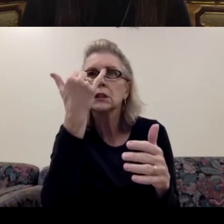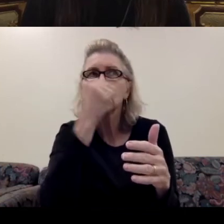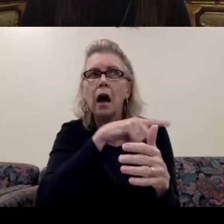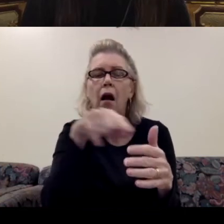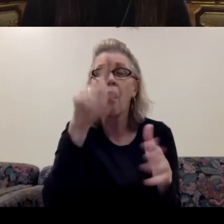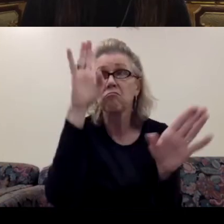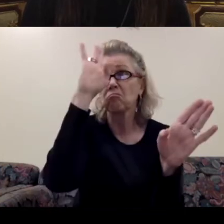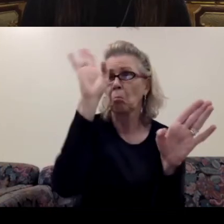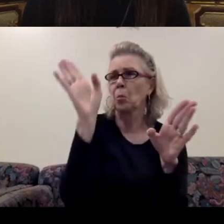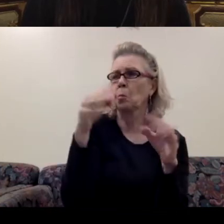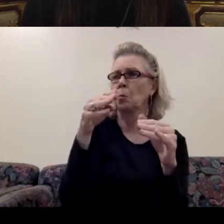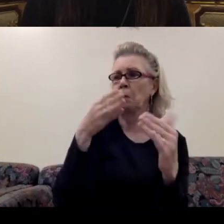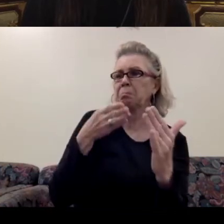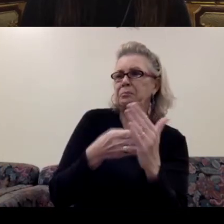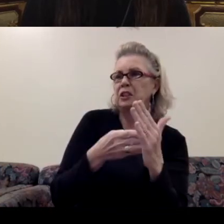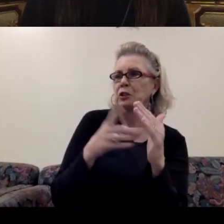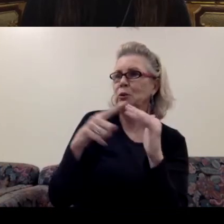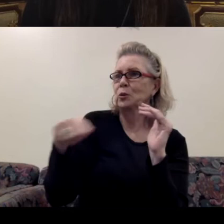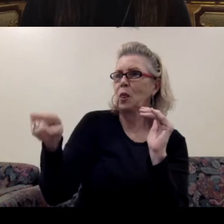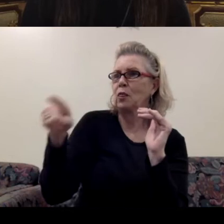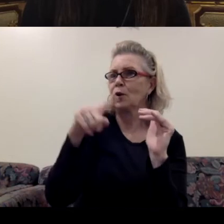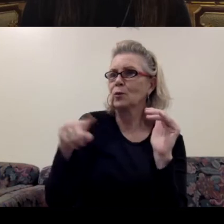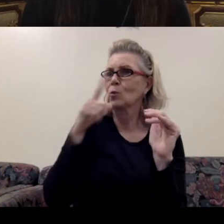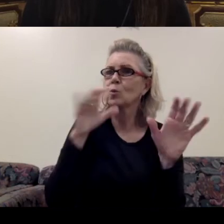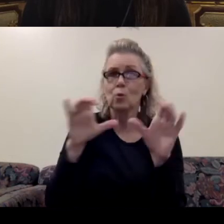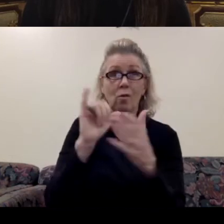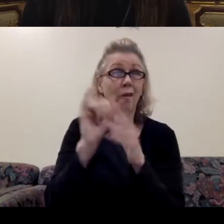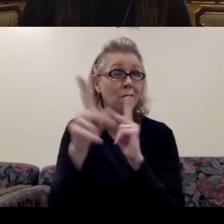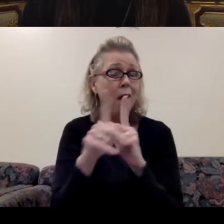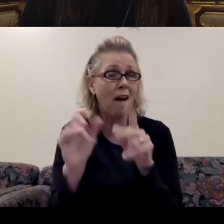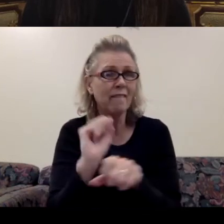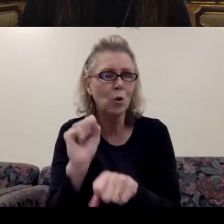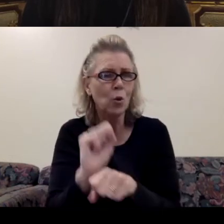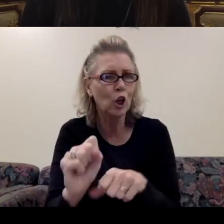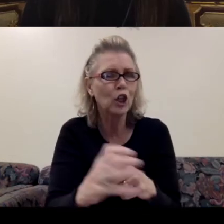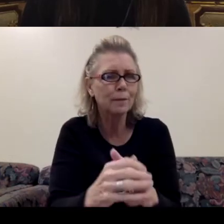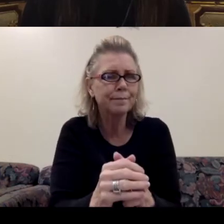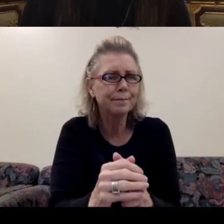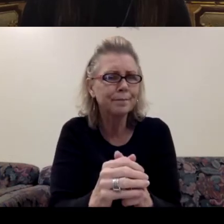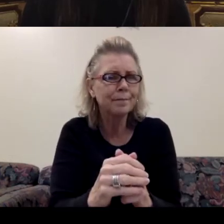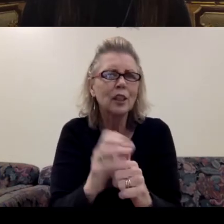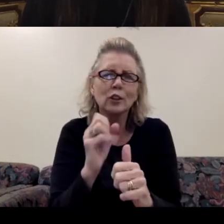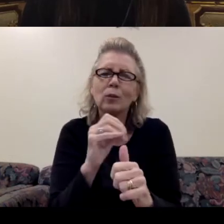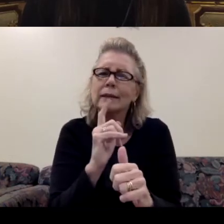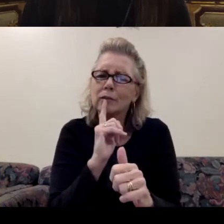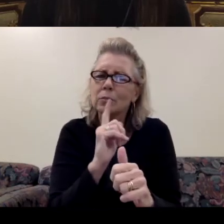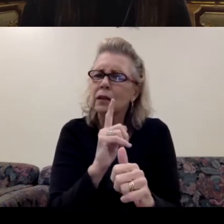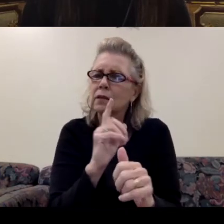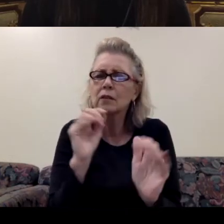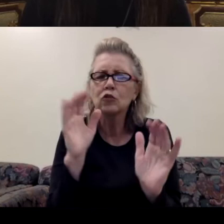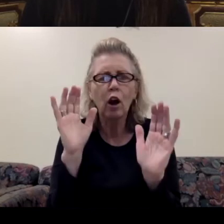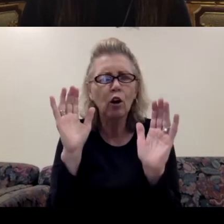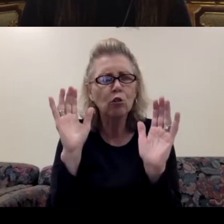have toward those who do this kind of work. work. So it's been such a great